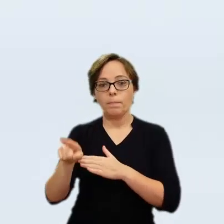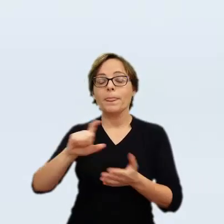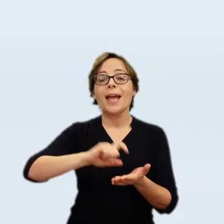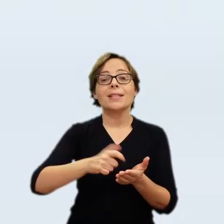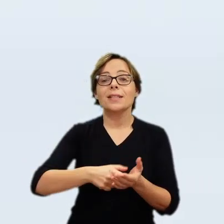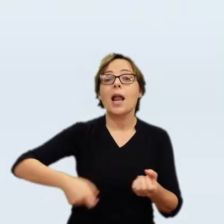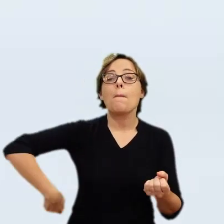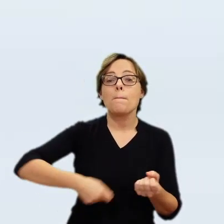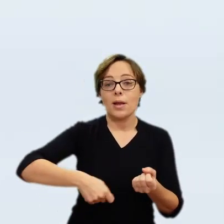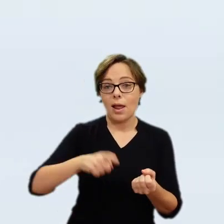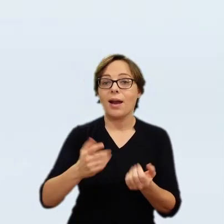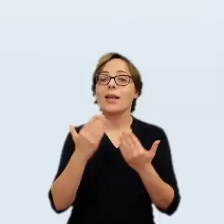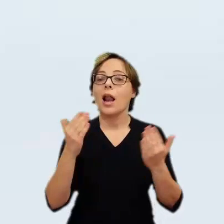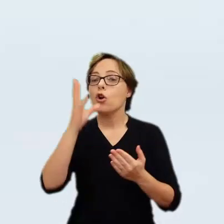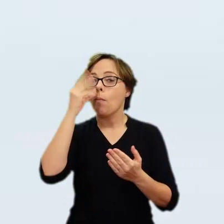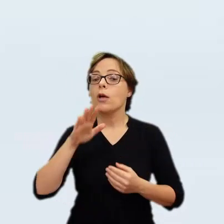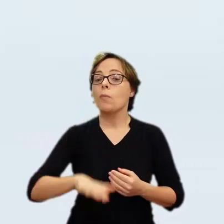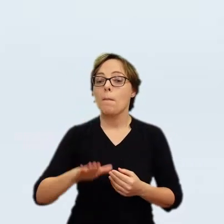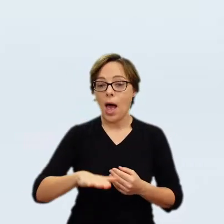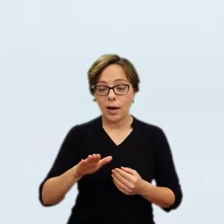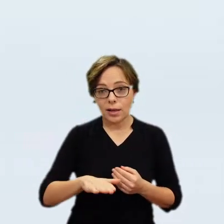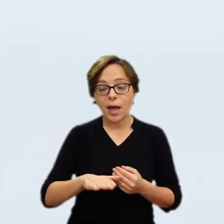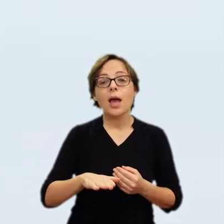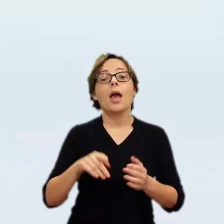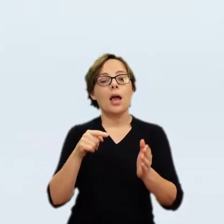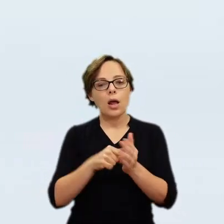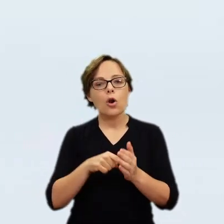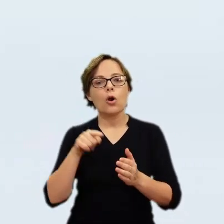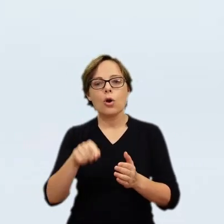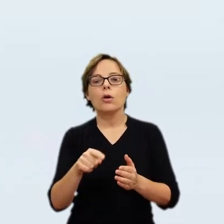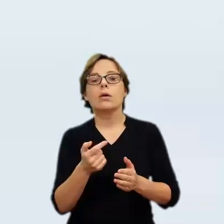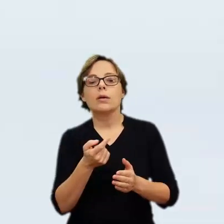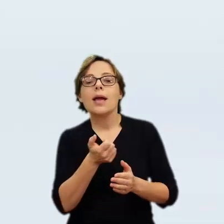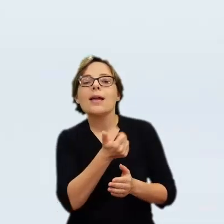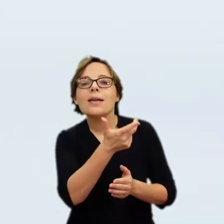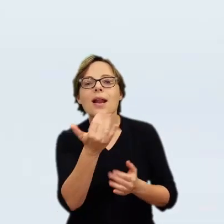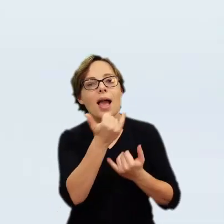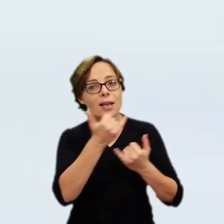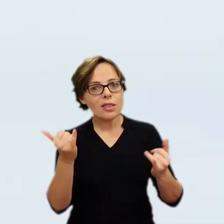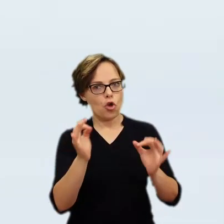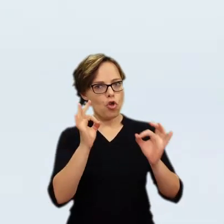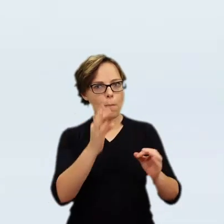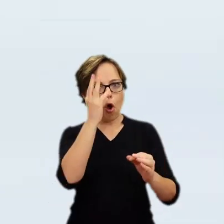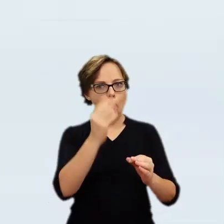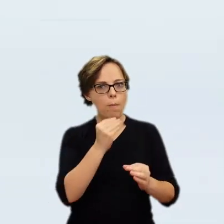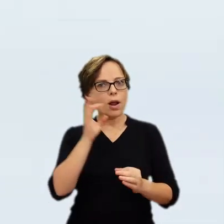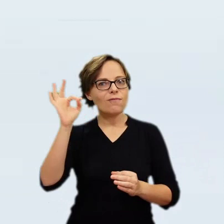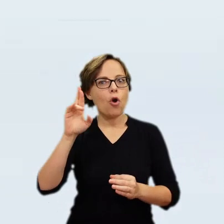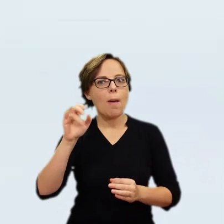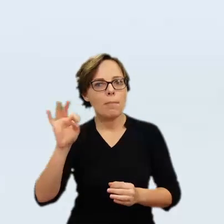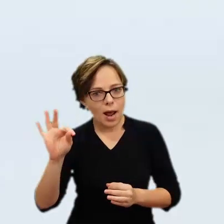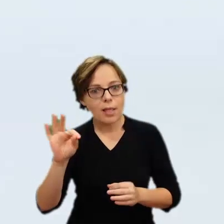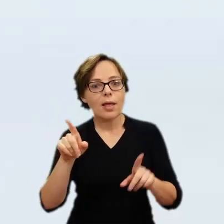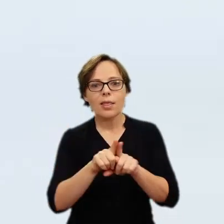an article and book about the Lisowczyks by Mauretze Dziegiusz Szetski were accompanied